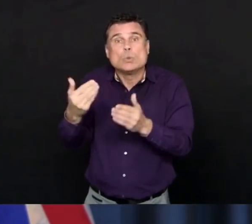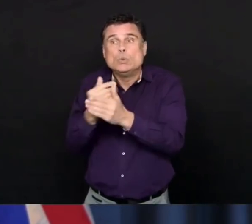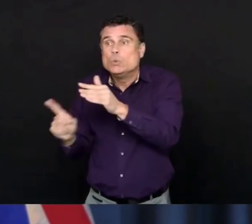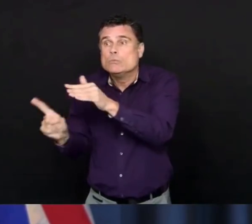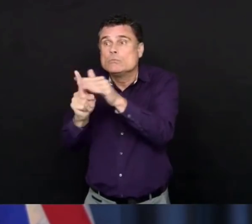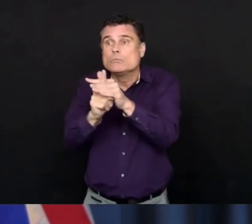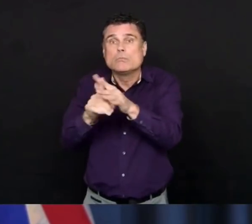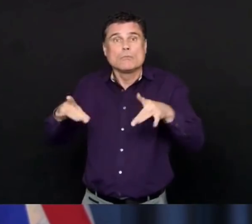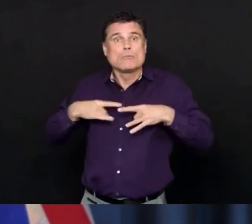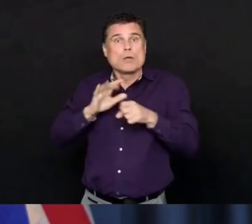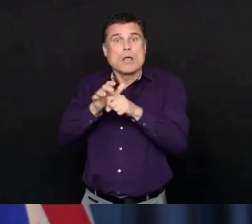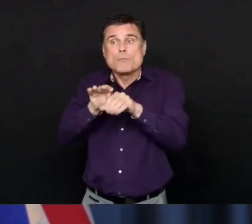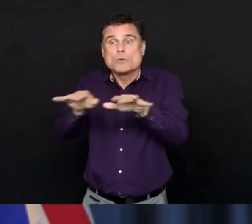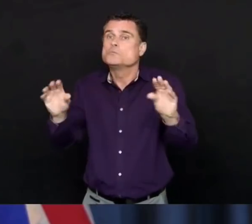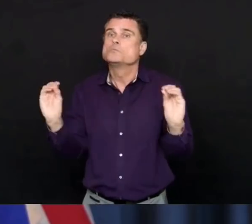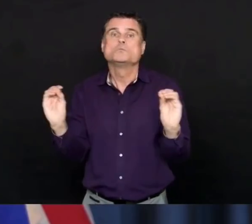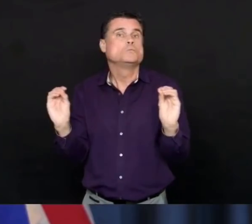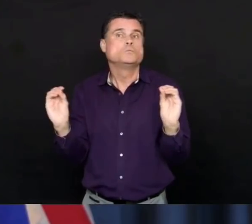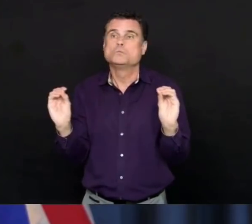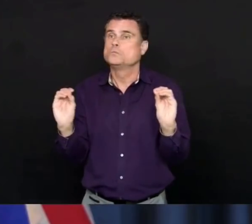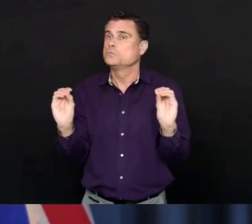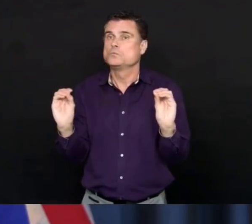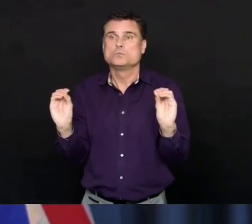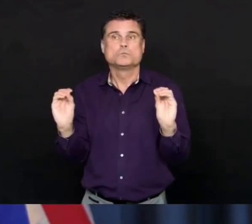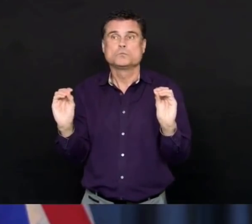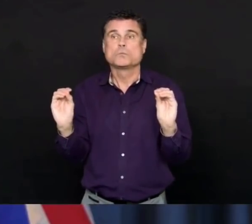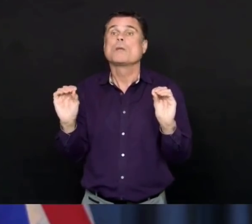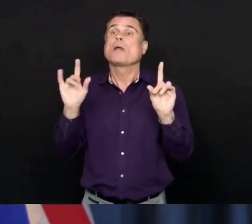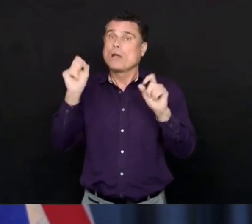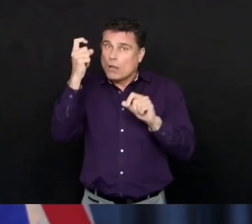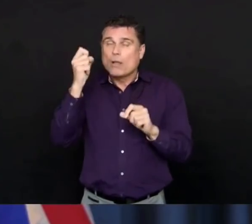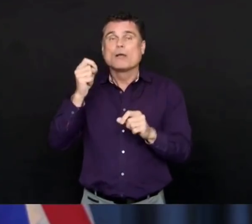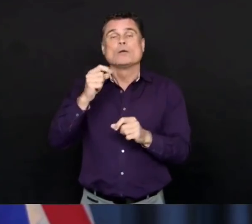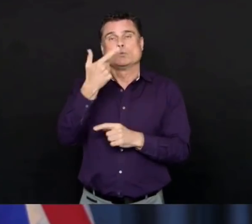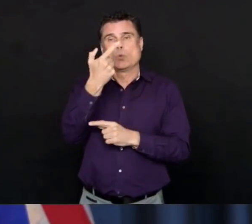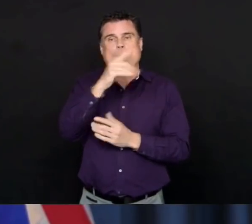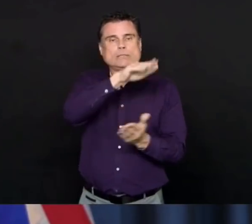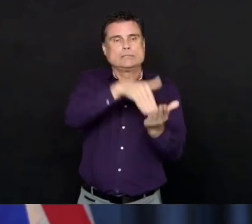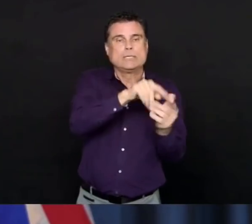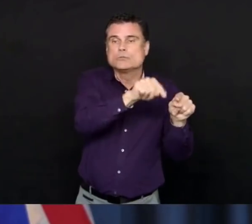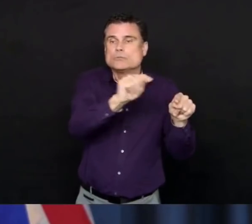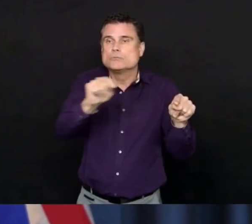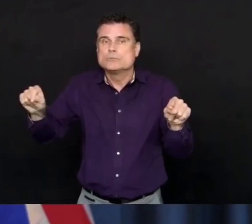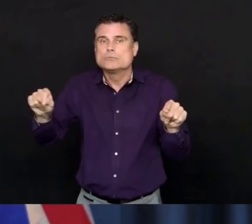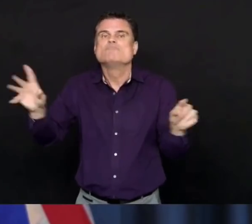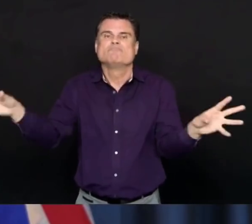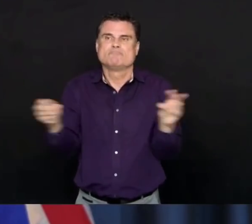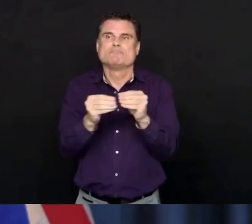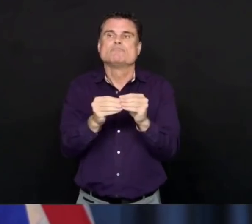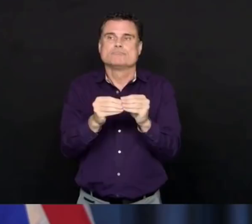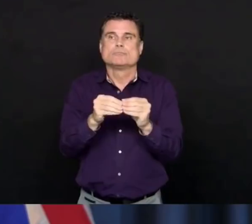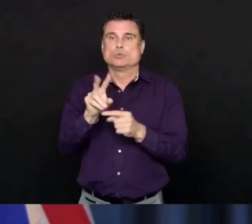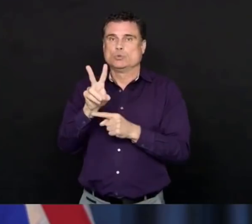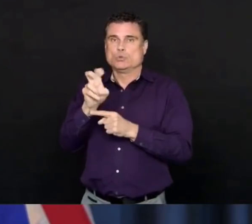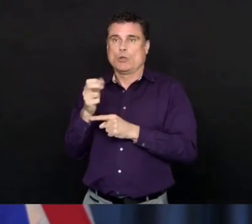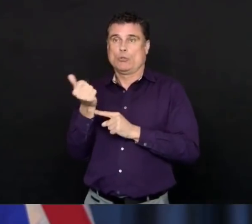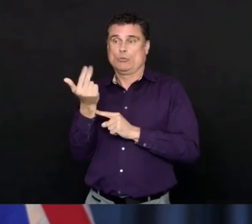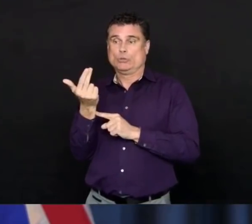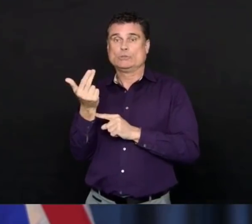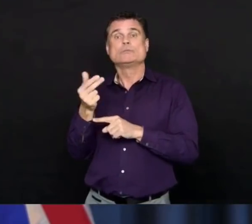currently there are 213 people in long-term care who have tested positive COVID-19. That's